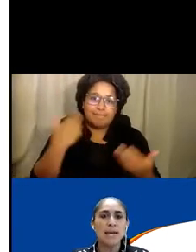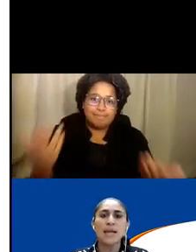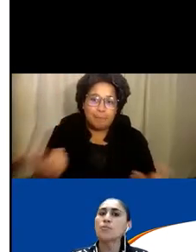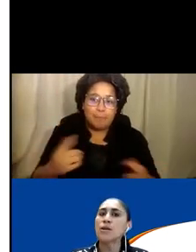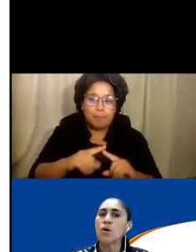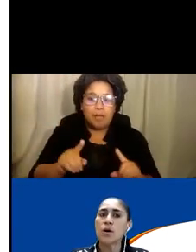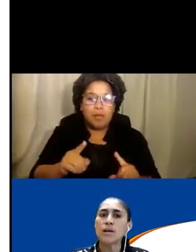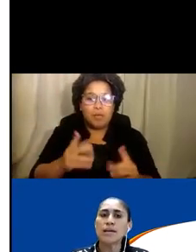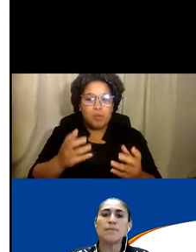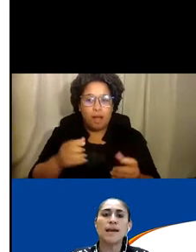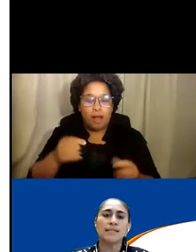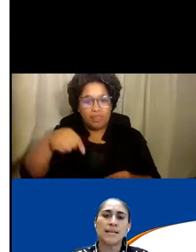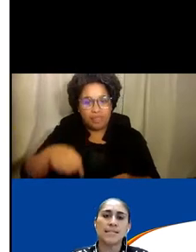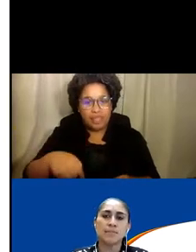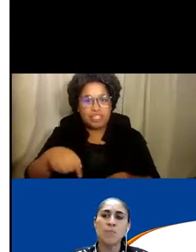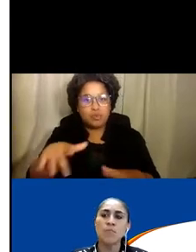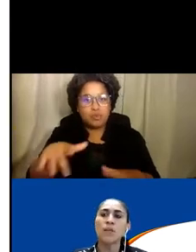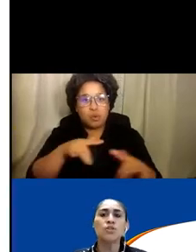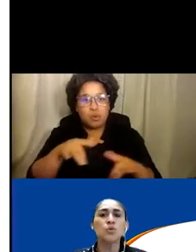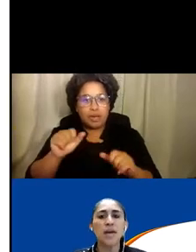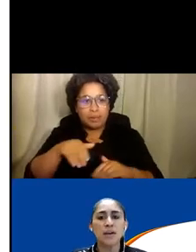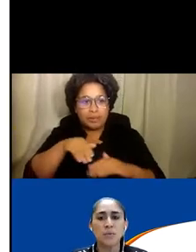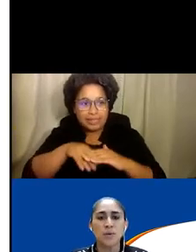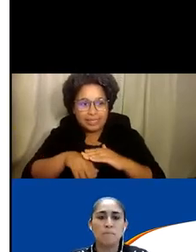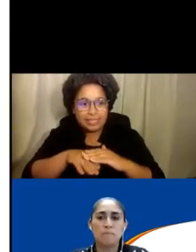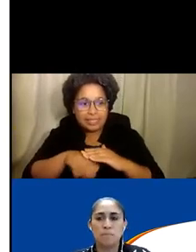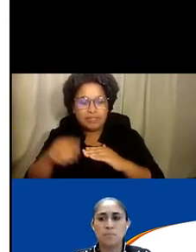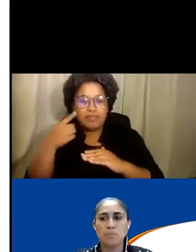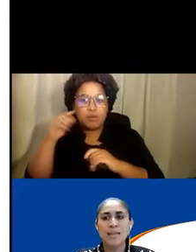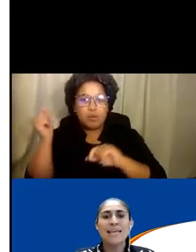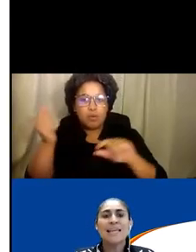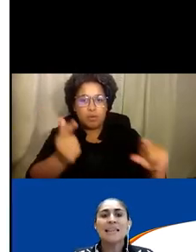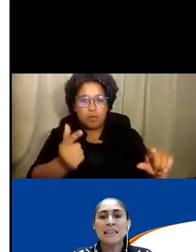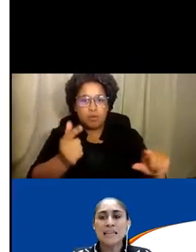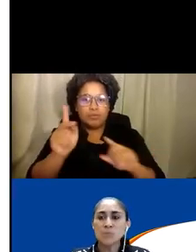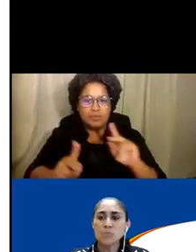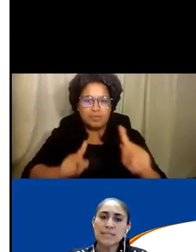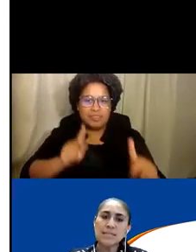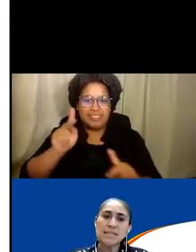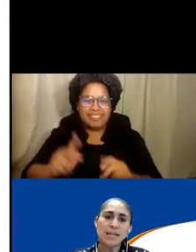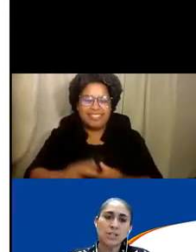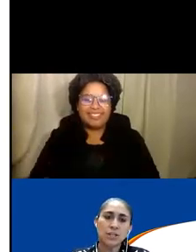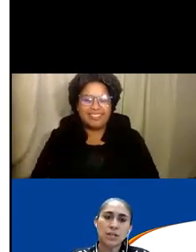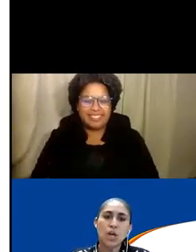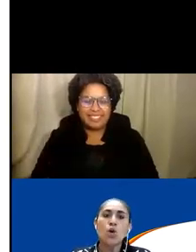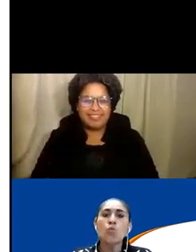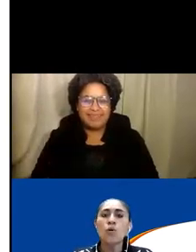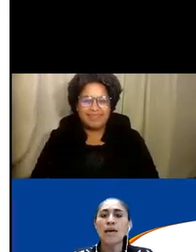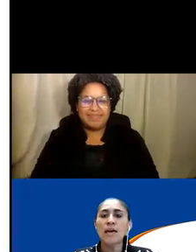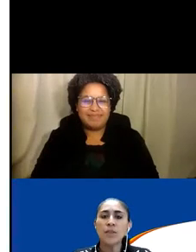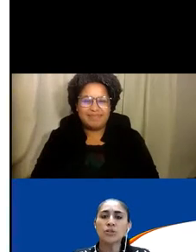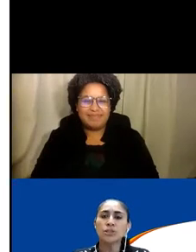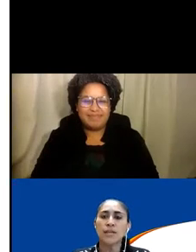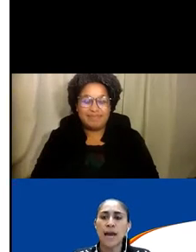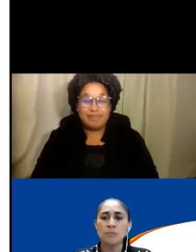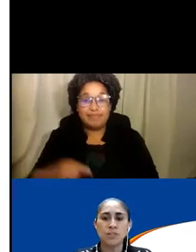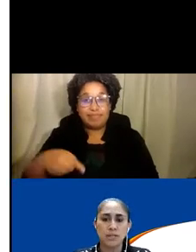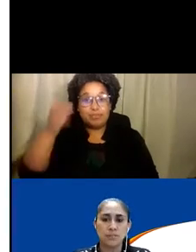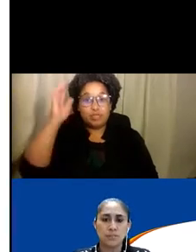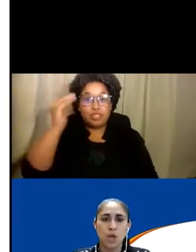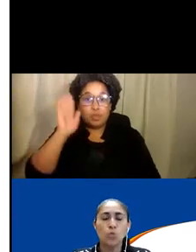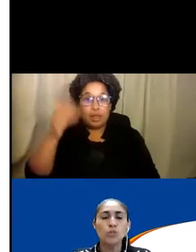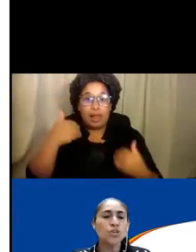meeting and the recording can be accessible to everyone. This presentation will have closed